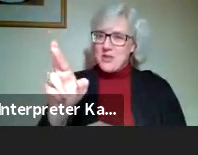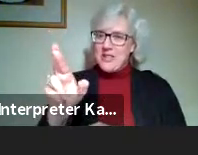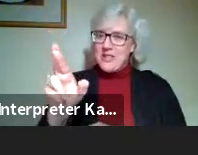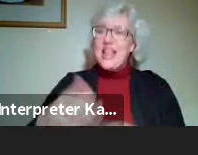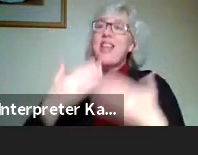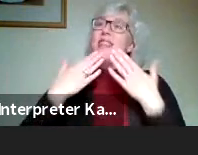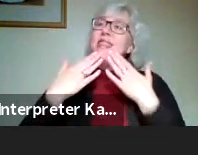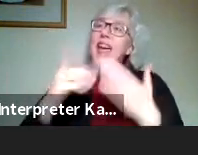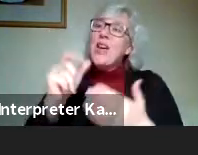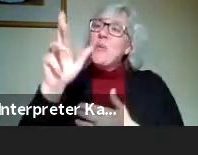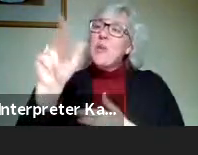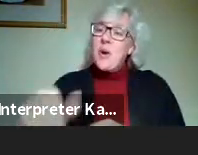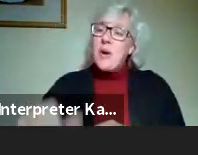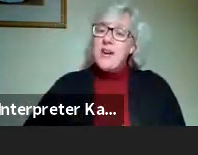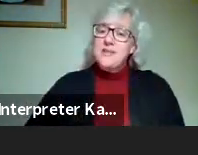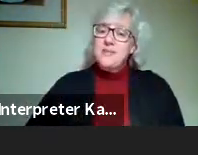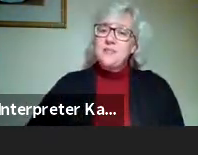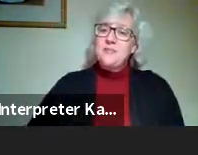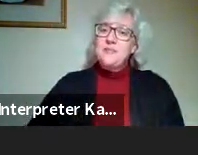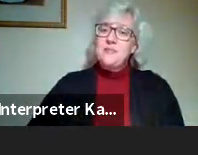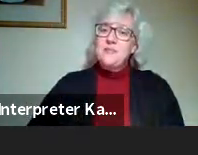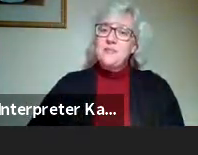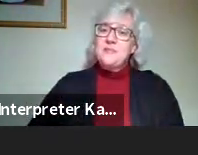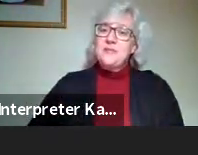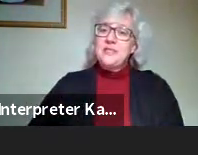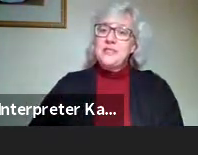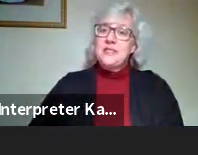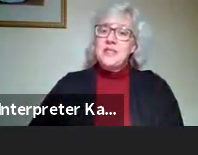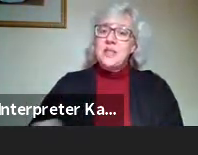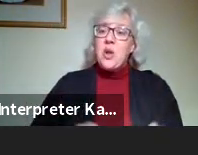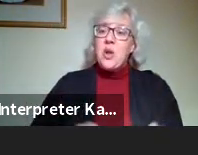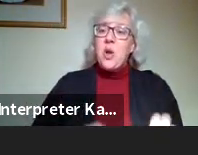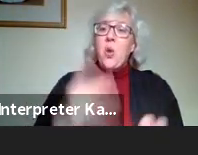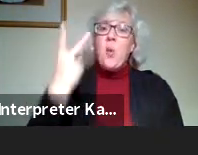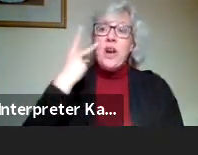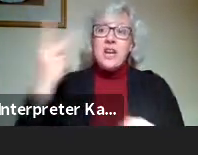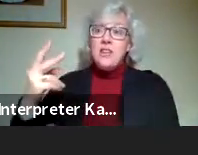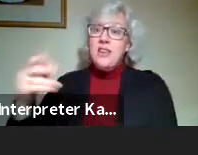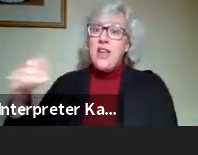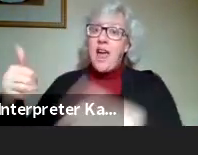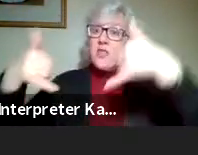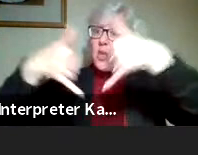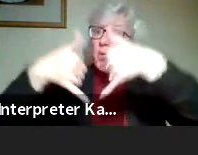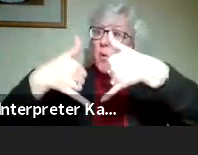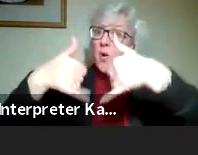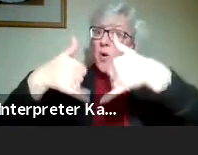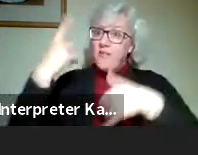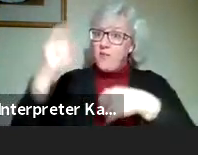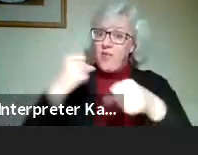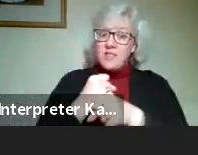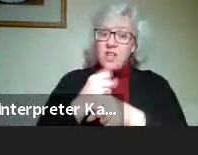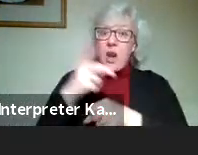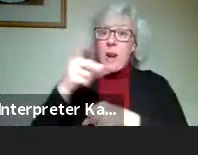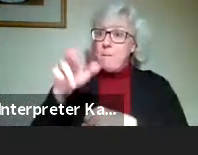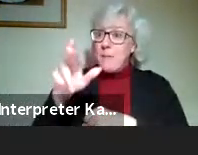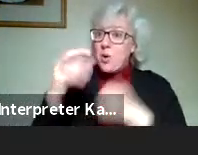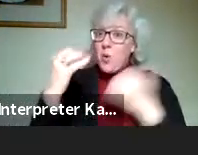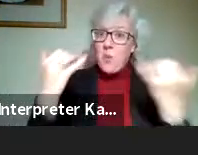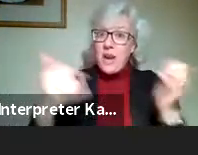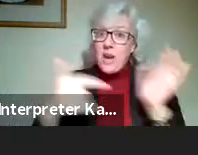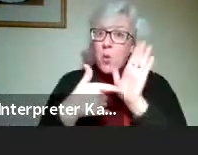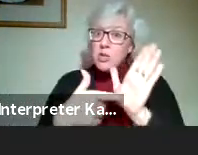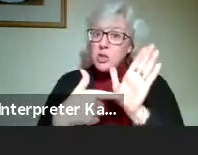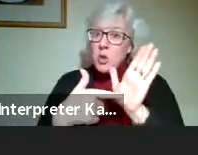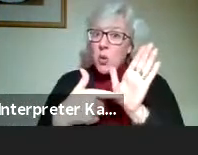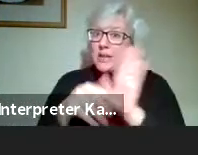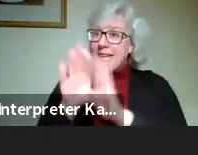Thank you, Laura. We're going to take a look at the awards for this year. And actually, Peter right now is showing a short